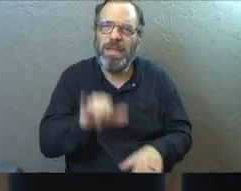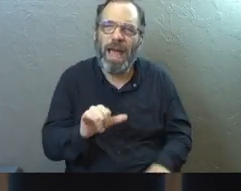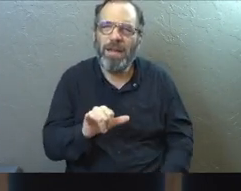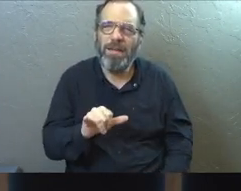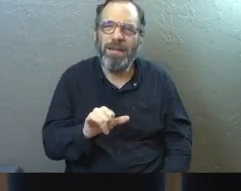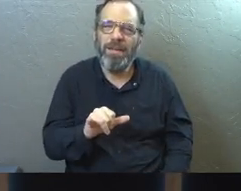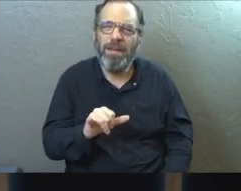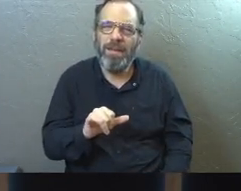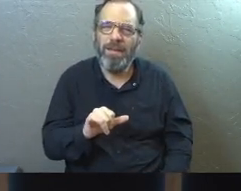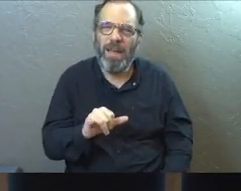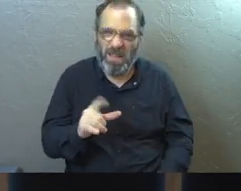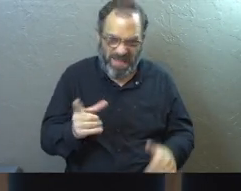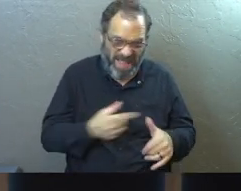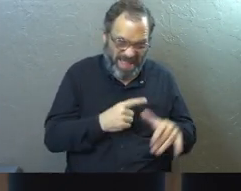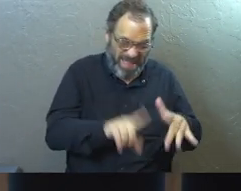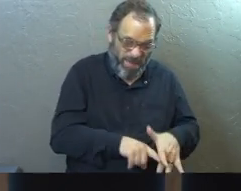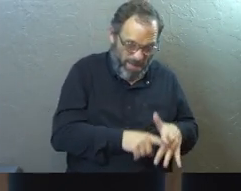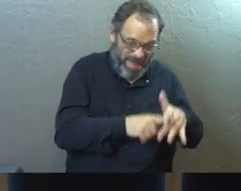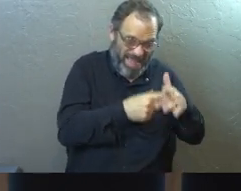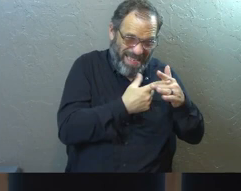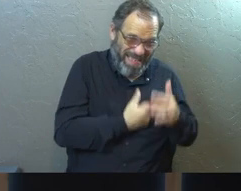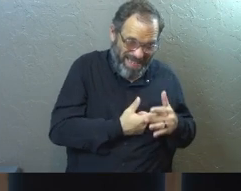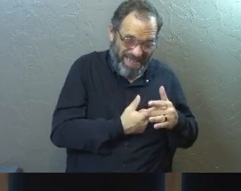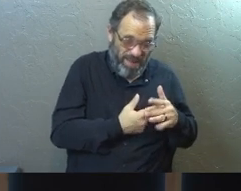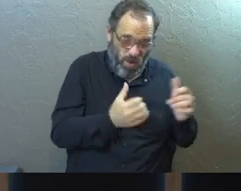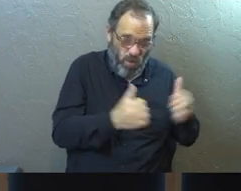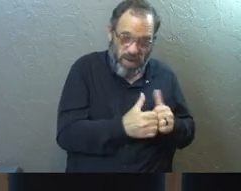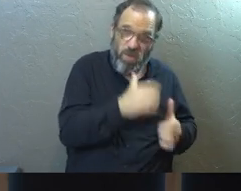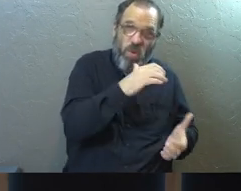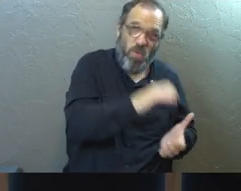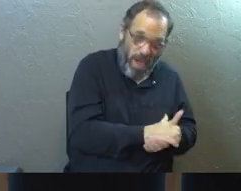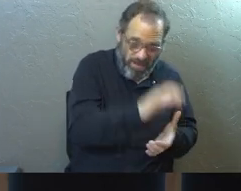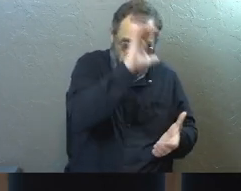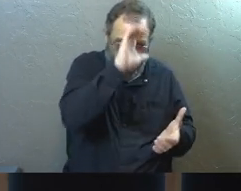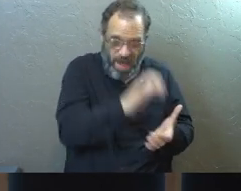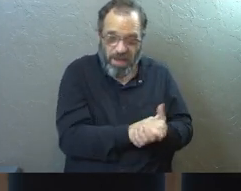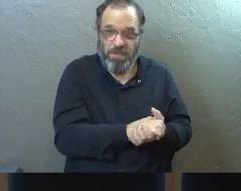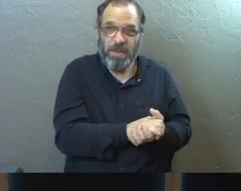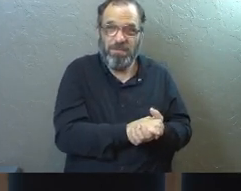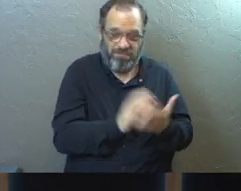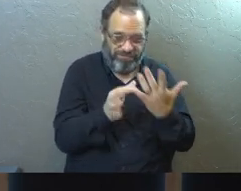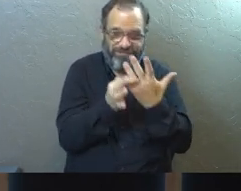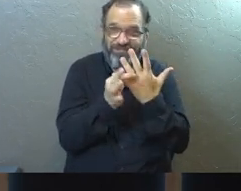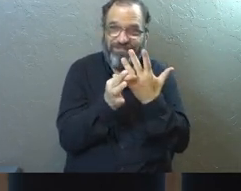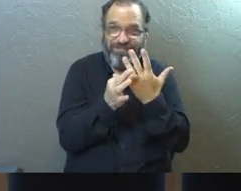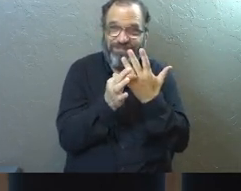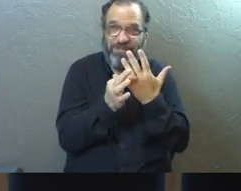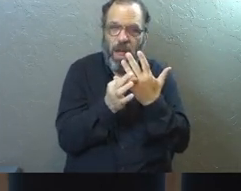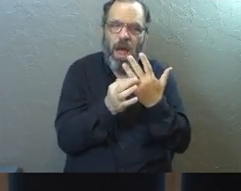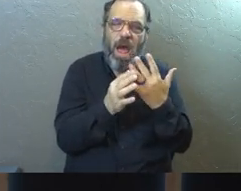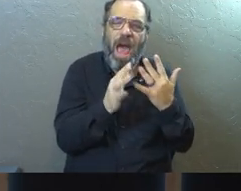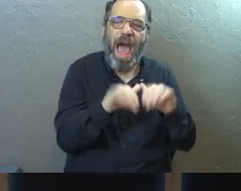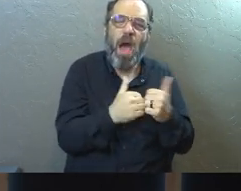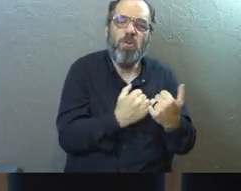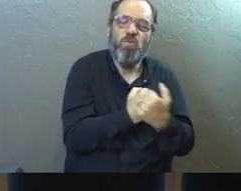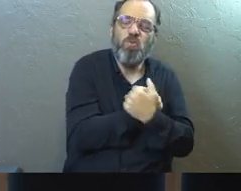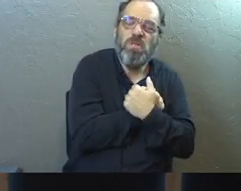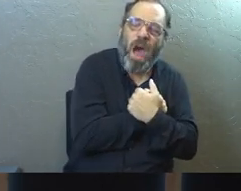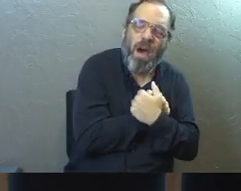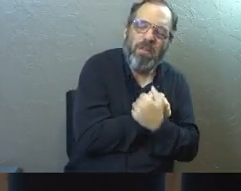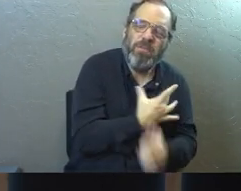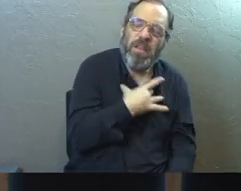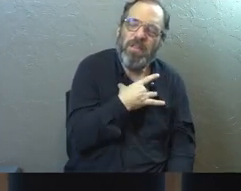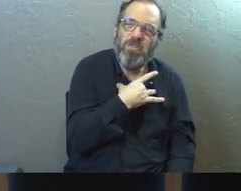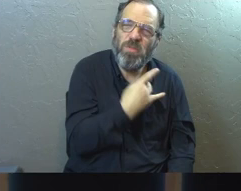at the beginning with your spouse, your significant other. The way that you loved, the way that you liked, the